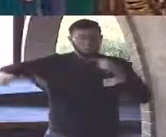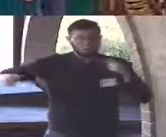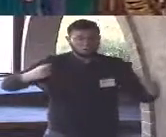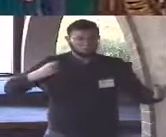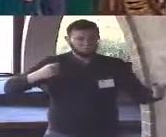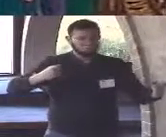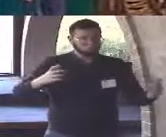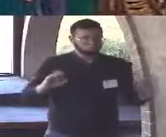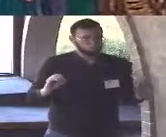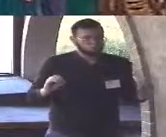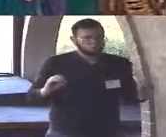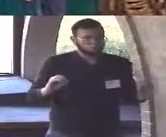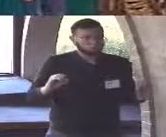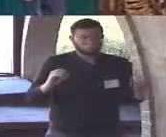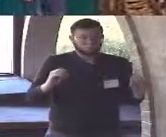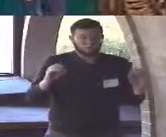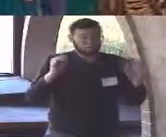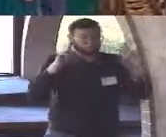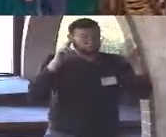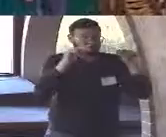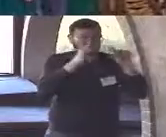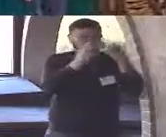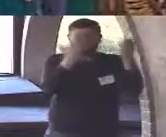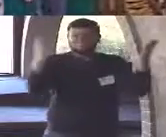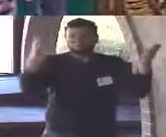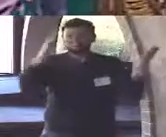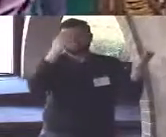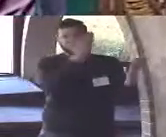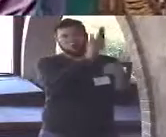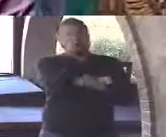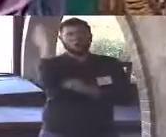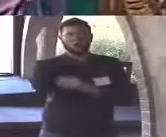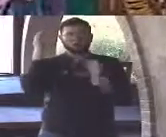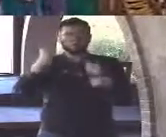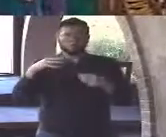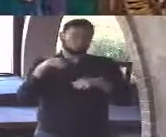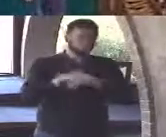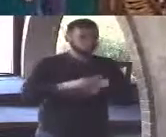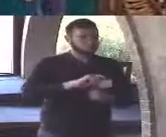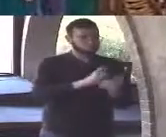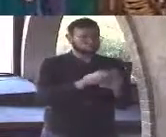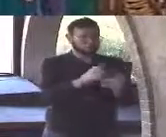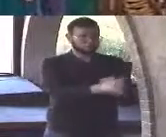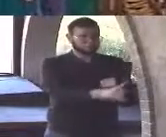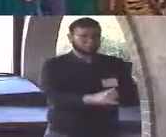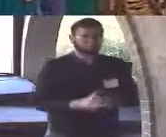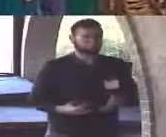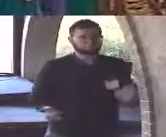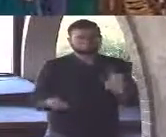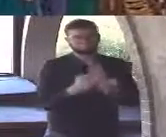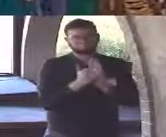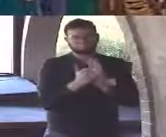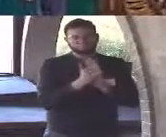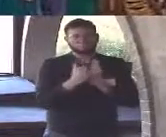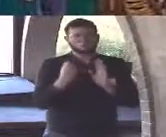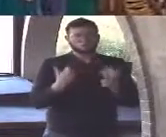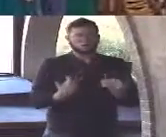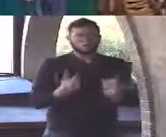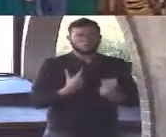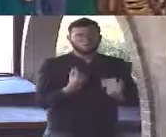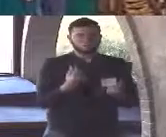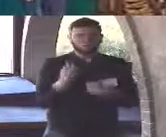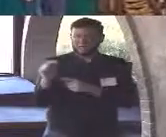do to change that fact now to make this case I'm going to temporarily abandon Nietzsche and I'm going to tag in Roland